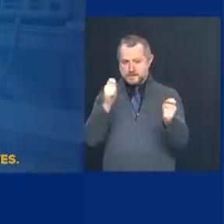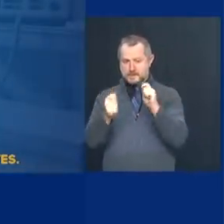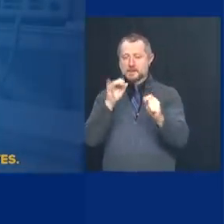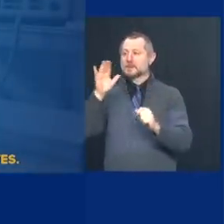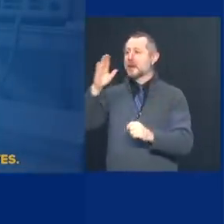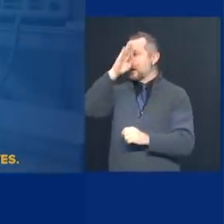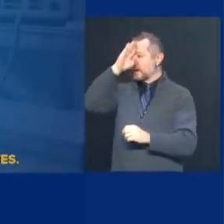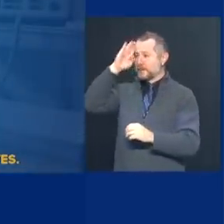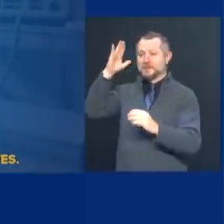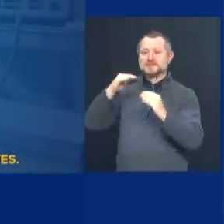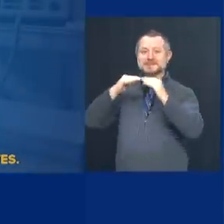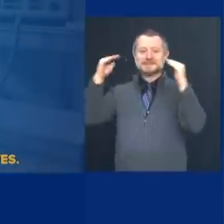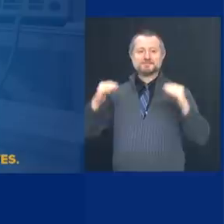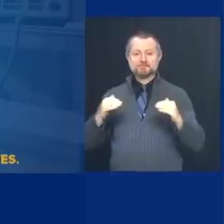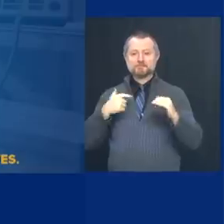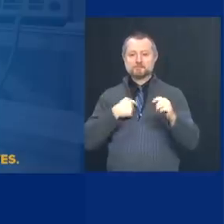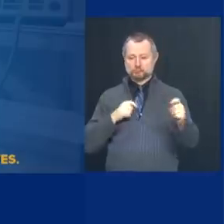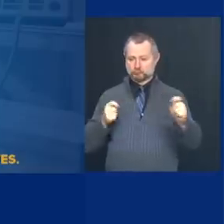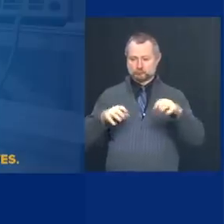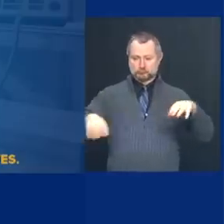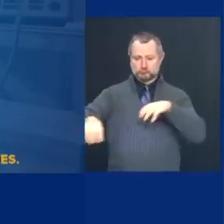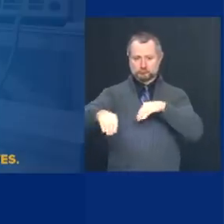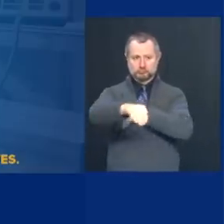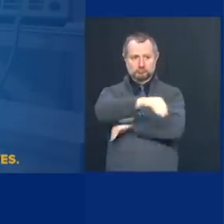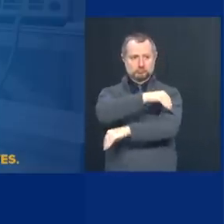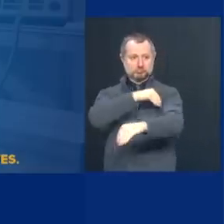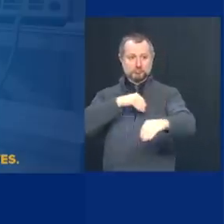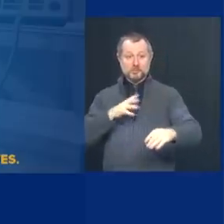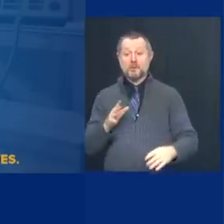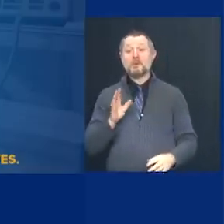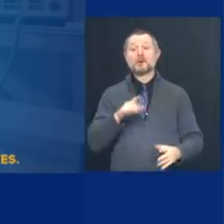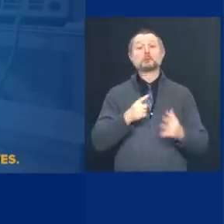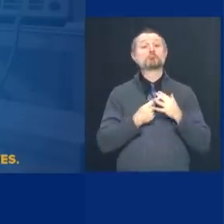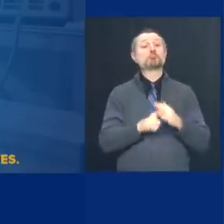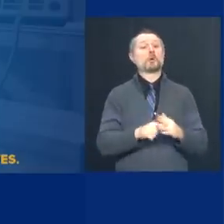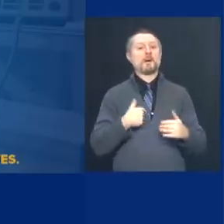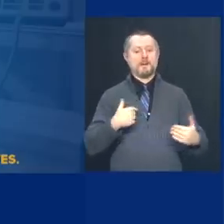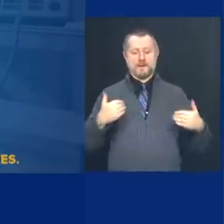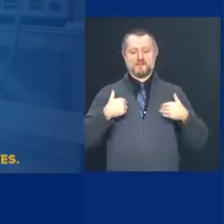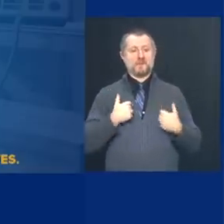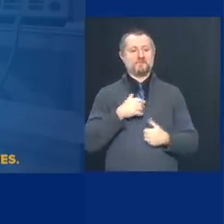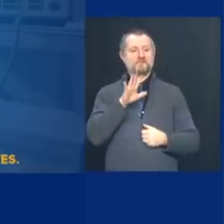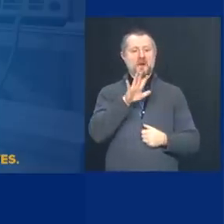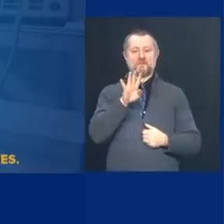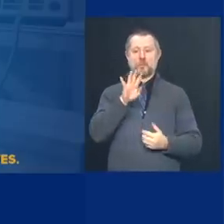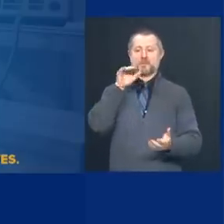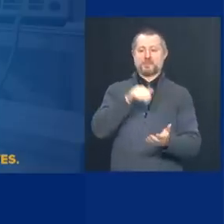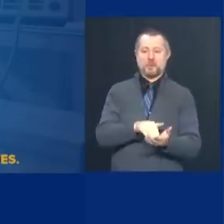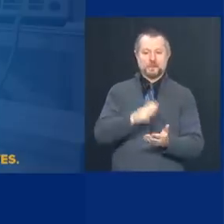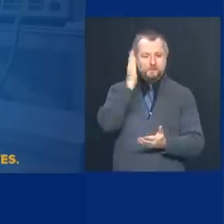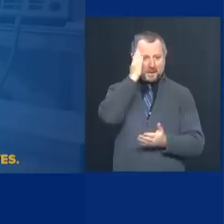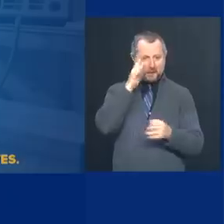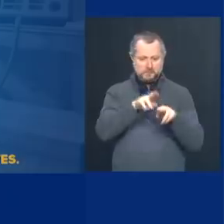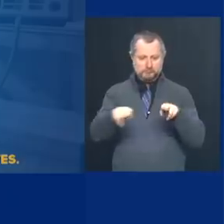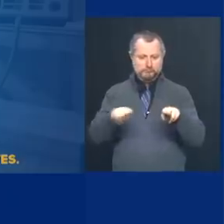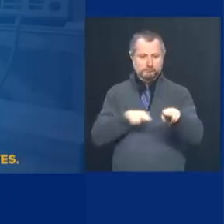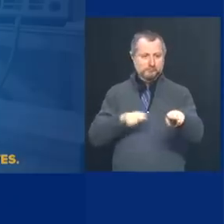state. We start with 54,000 hospital beds statewide. We can then